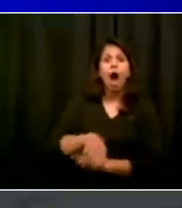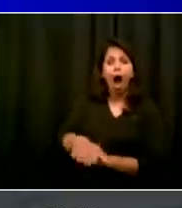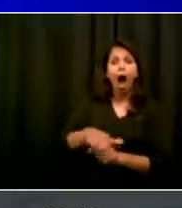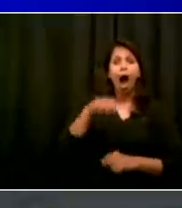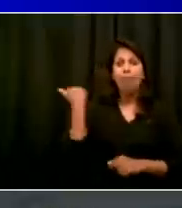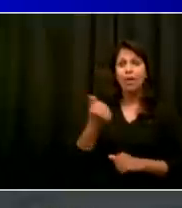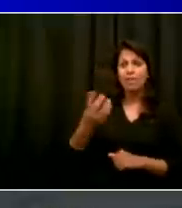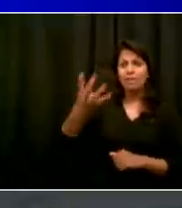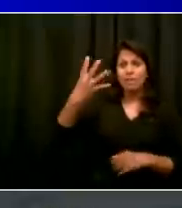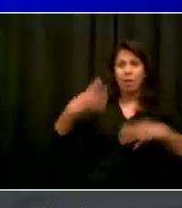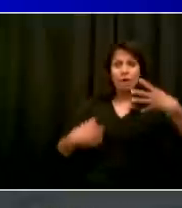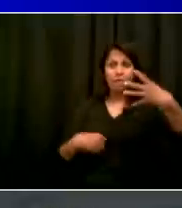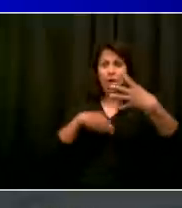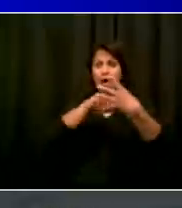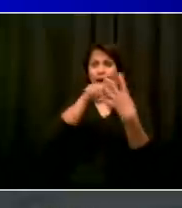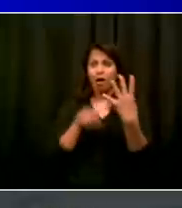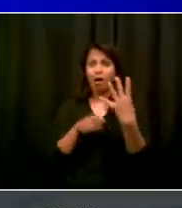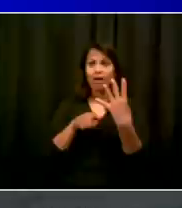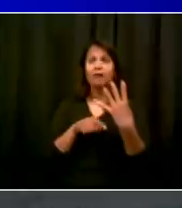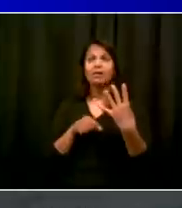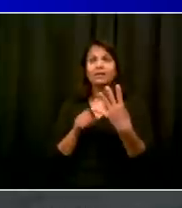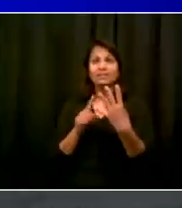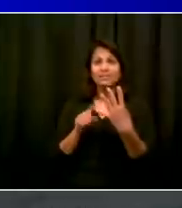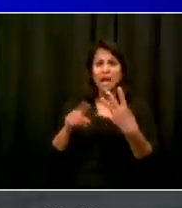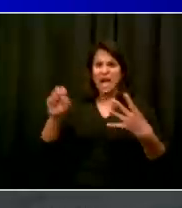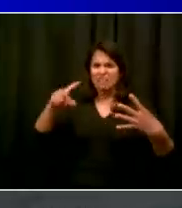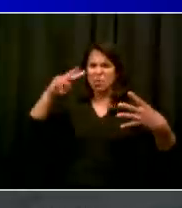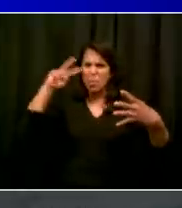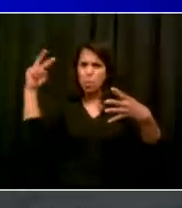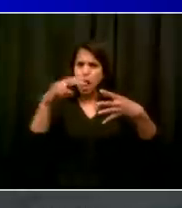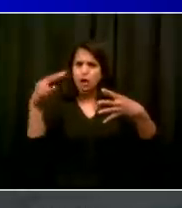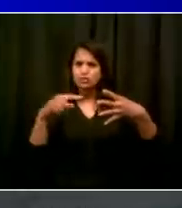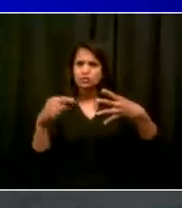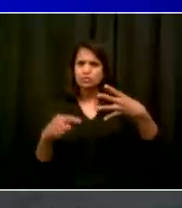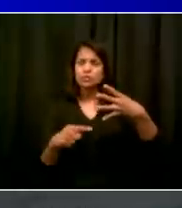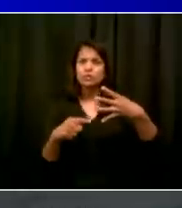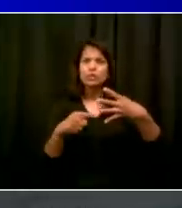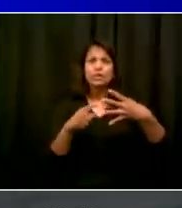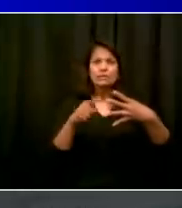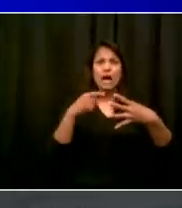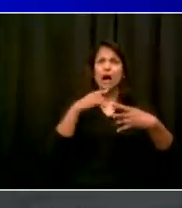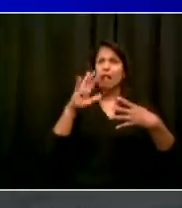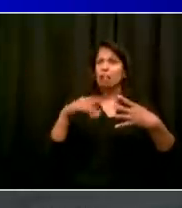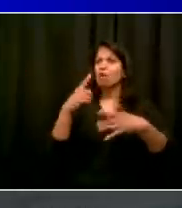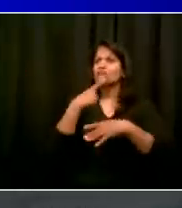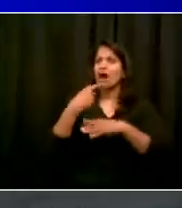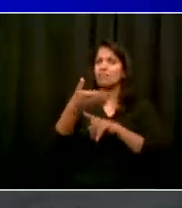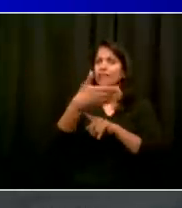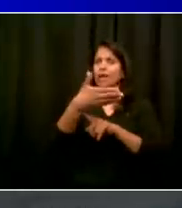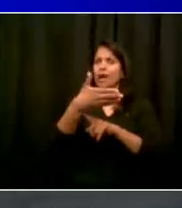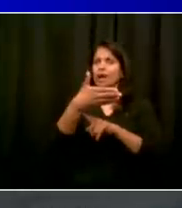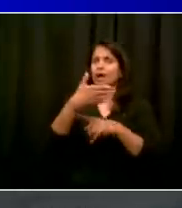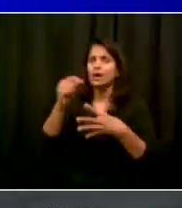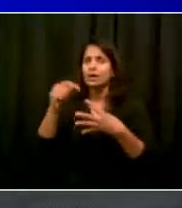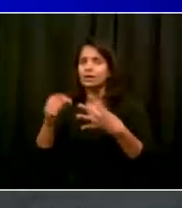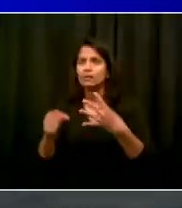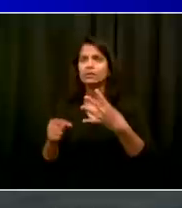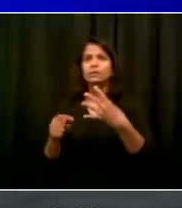increases, we want to arrest the problem in those areas as well. We'll be continuing to send resources to them as well. That includes Rego Park,